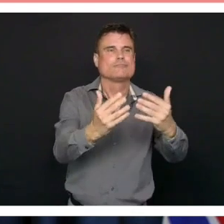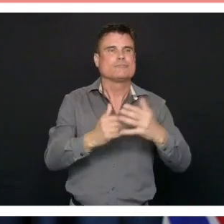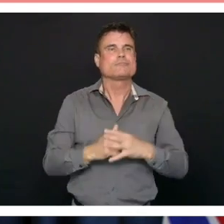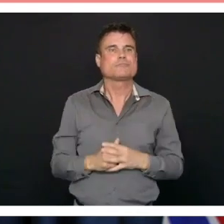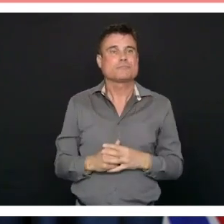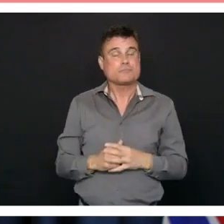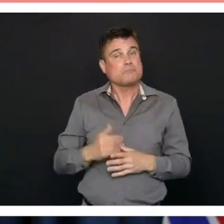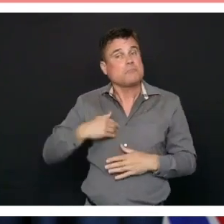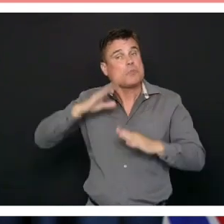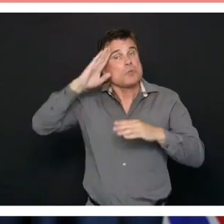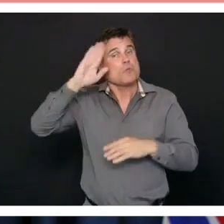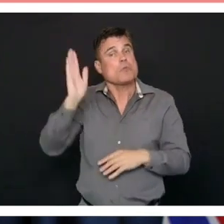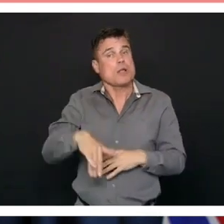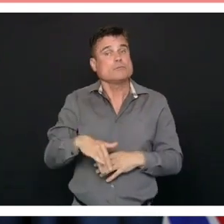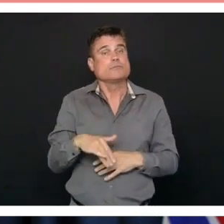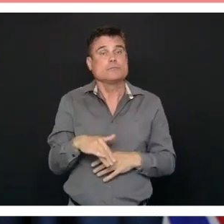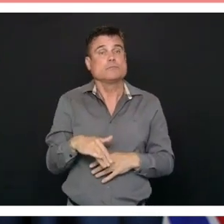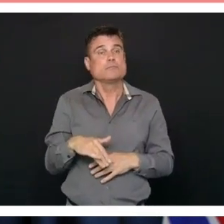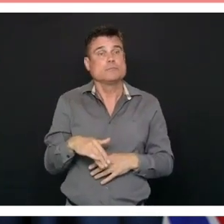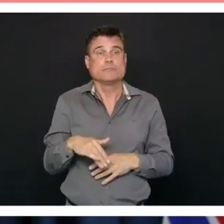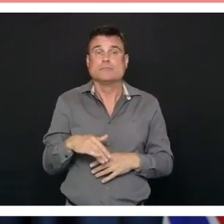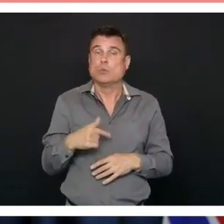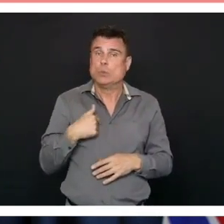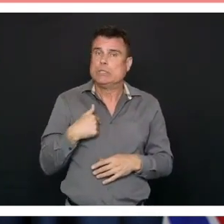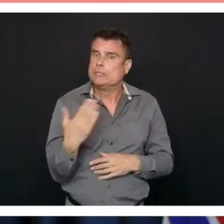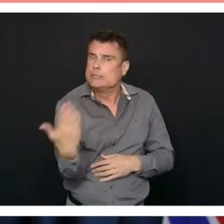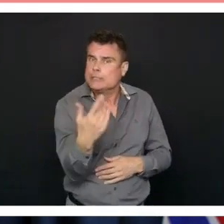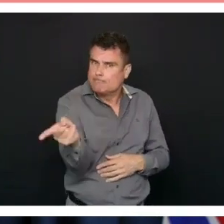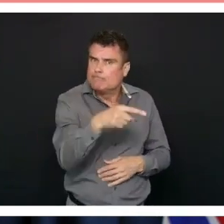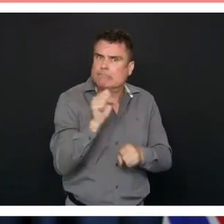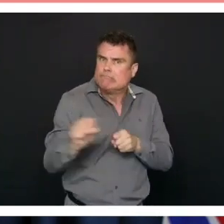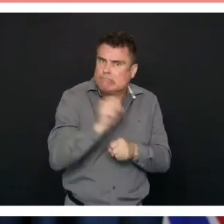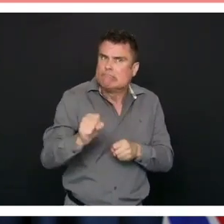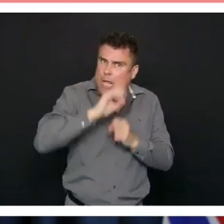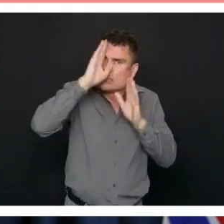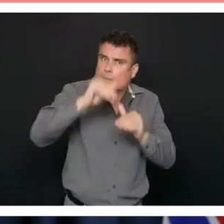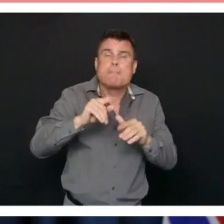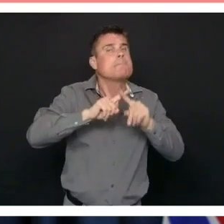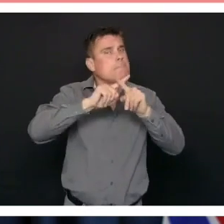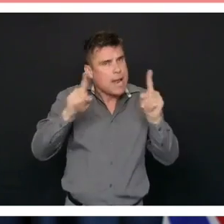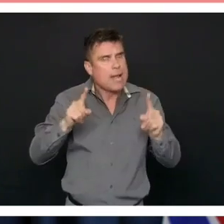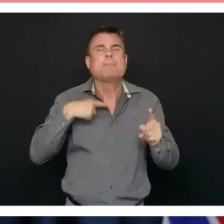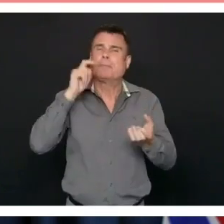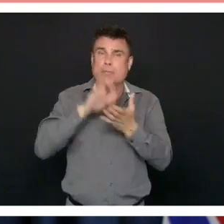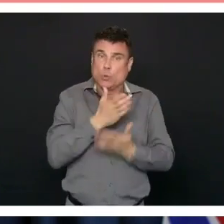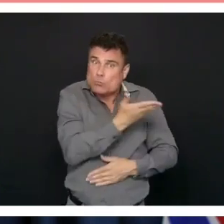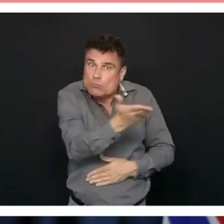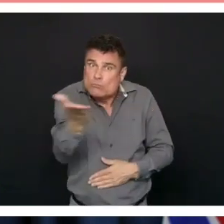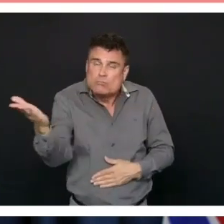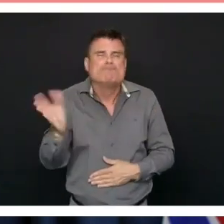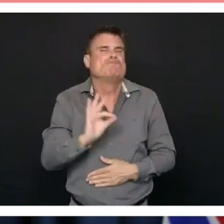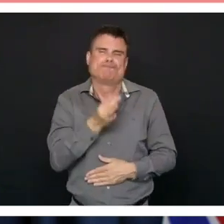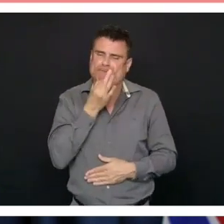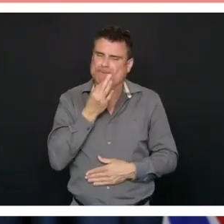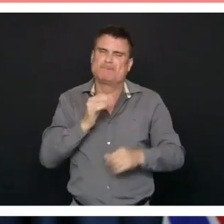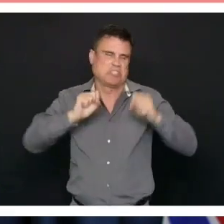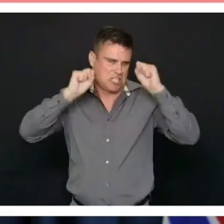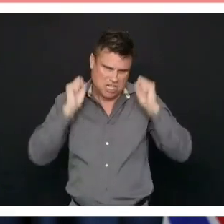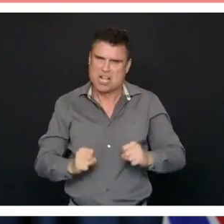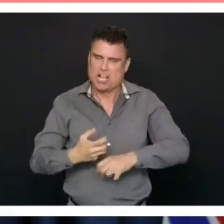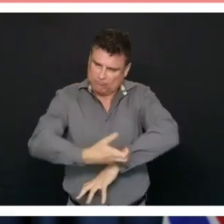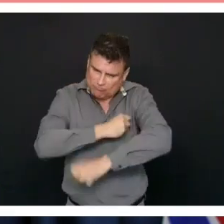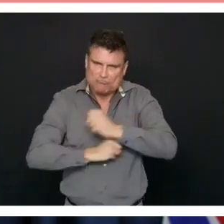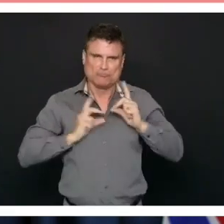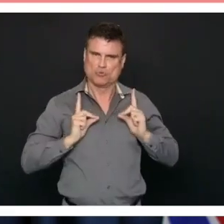it. And we will be doing what we can on the resourcing side. Adrian and the of Finance are in